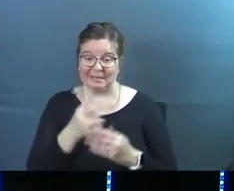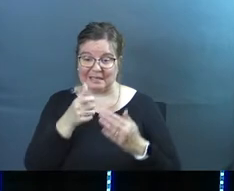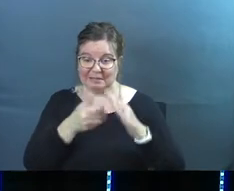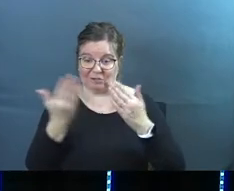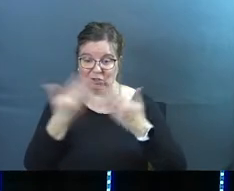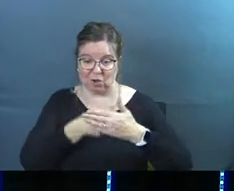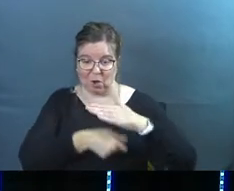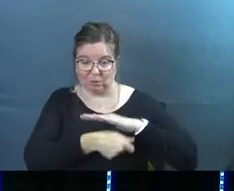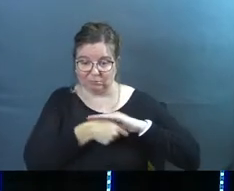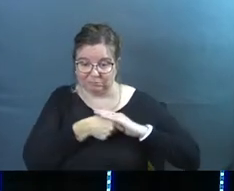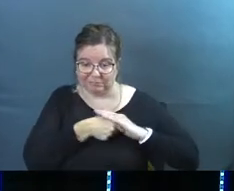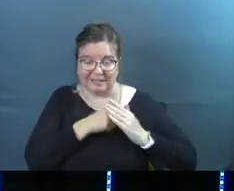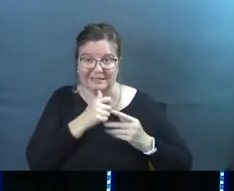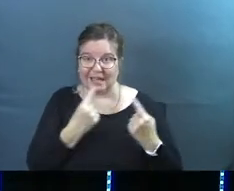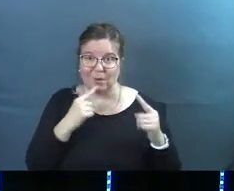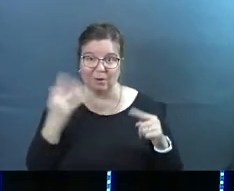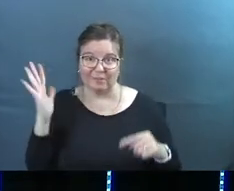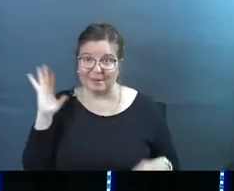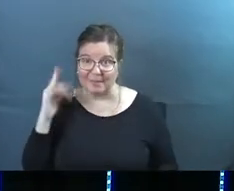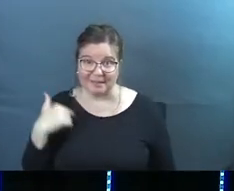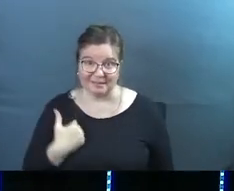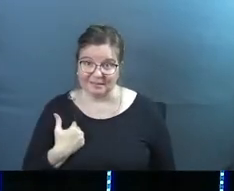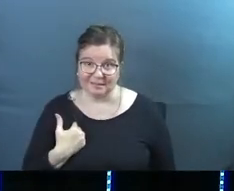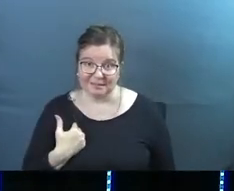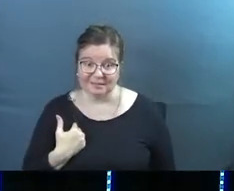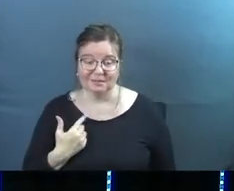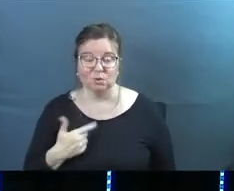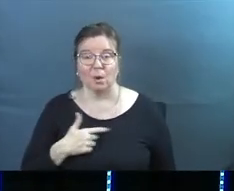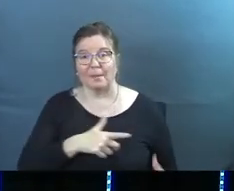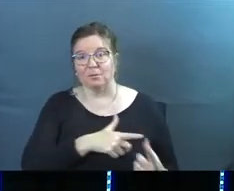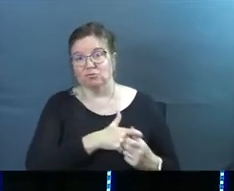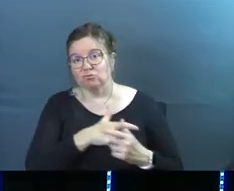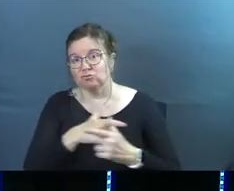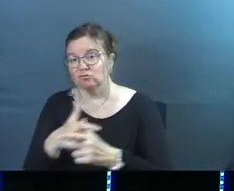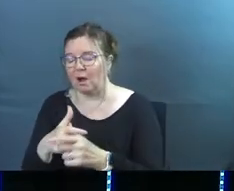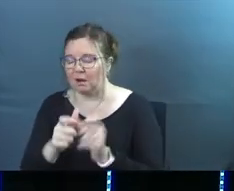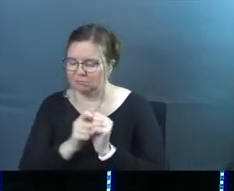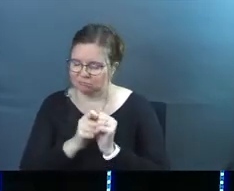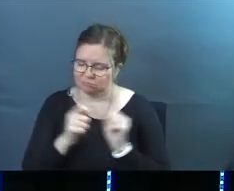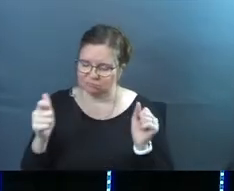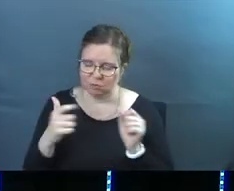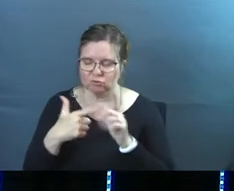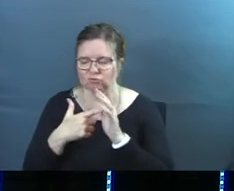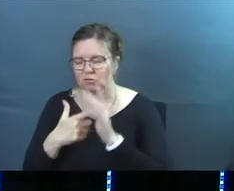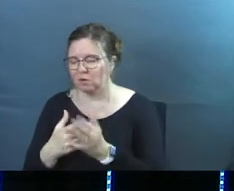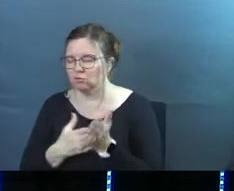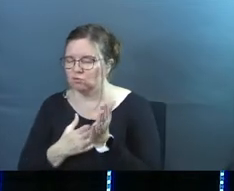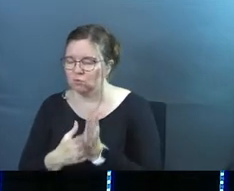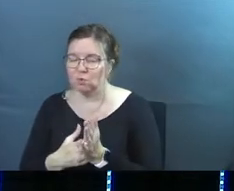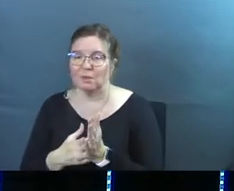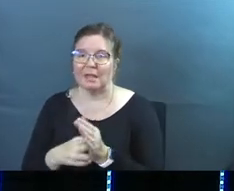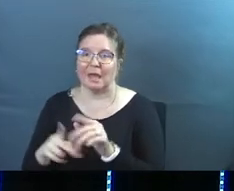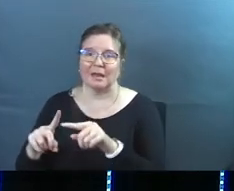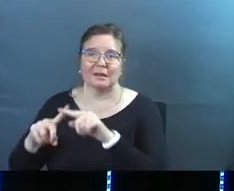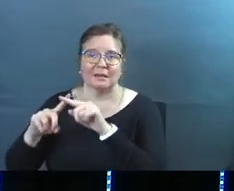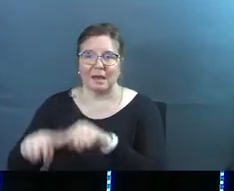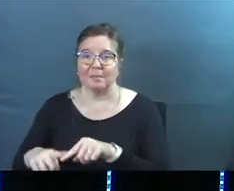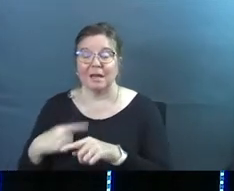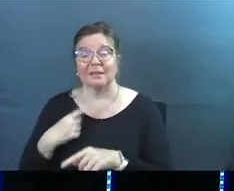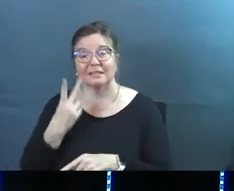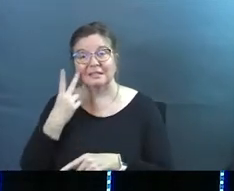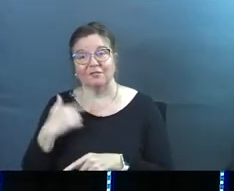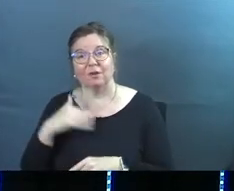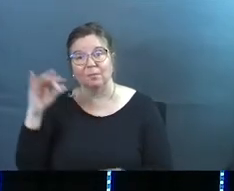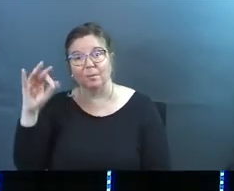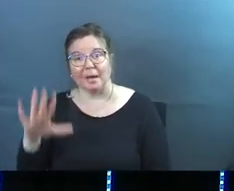dark corner is not what's worked for me in the past. So I'm going to run to truth and I'm going to run to accountability. And that's the kind of stuff that you should see